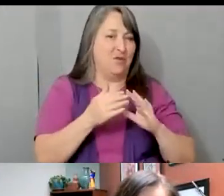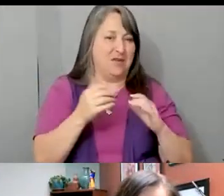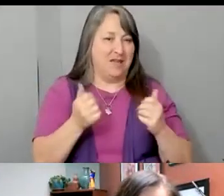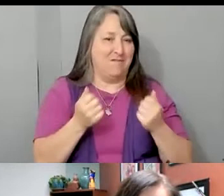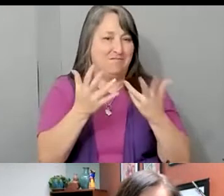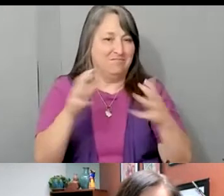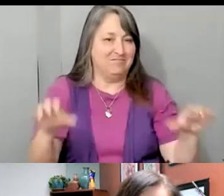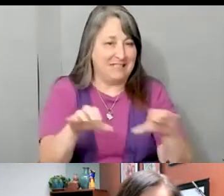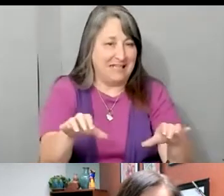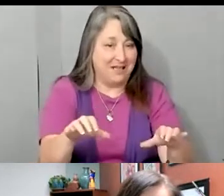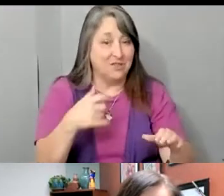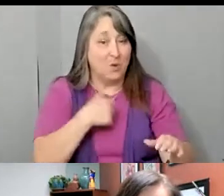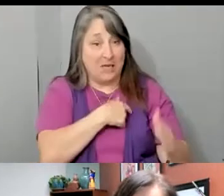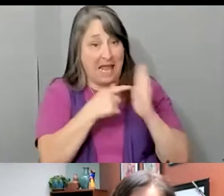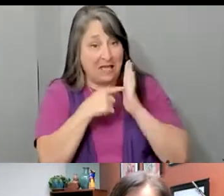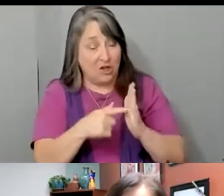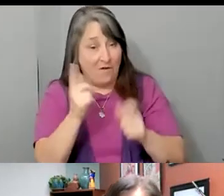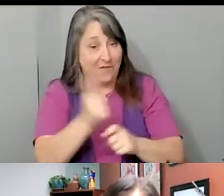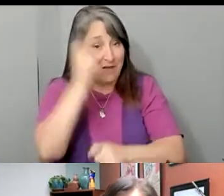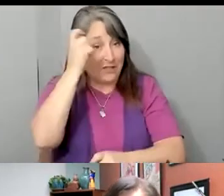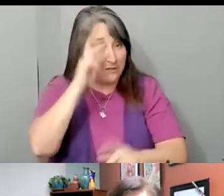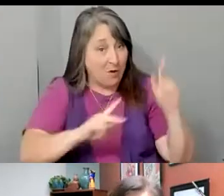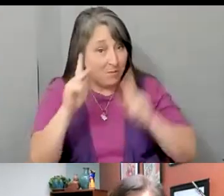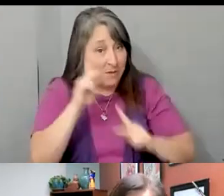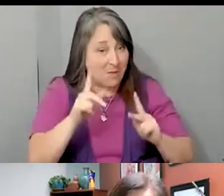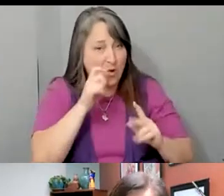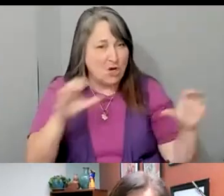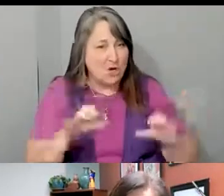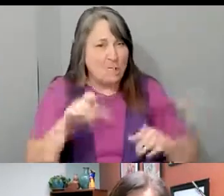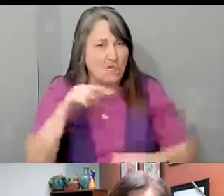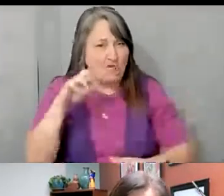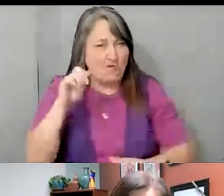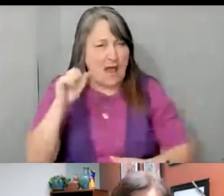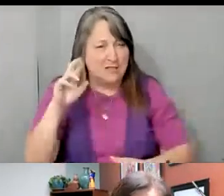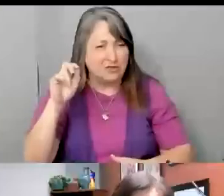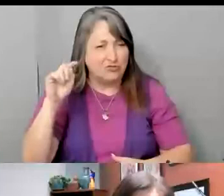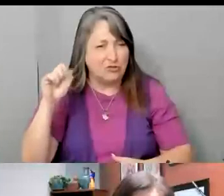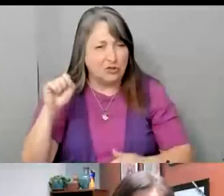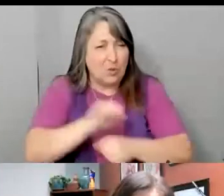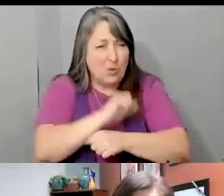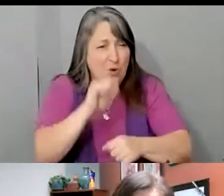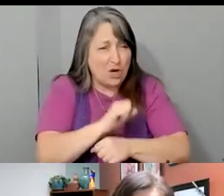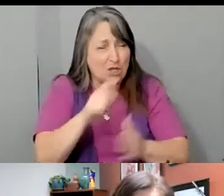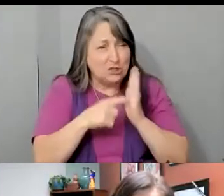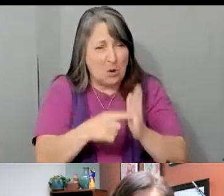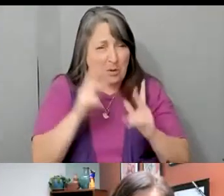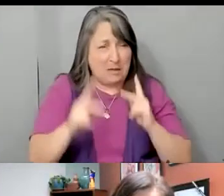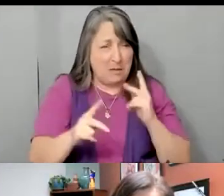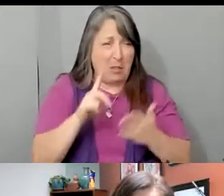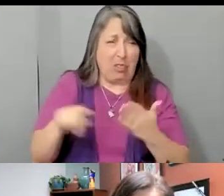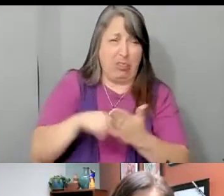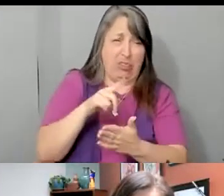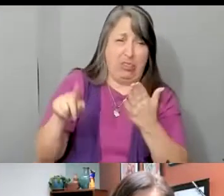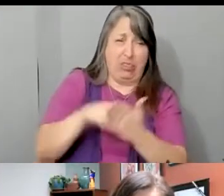extent we can show victories for those people who are doing grassroots work, showing those who are critical of us, because we know that they're